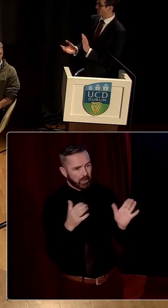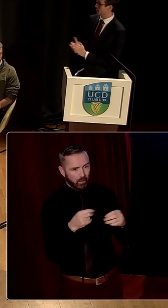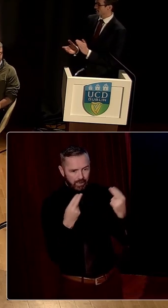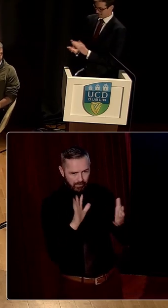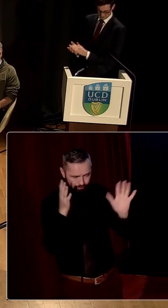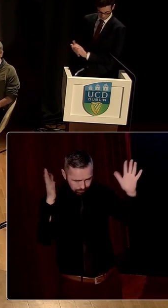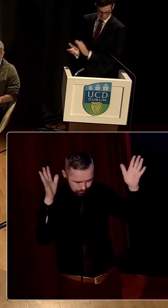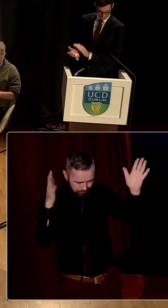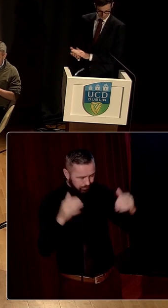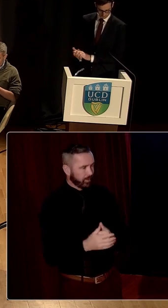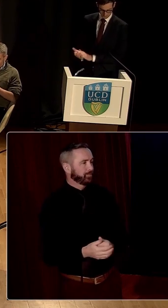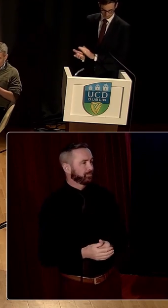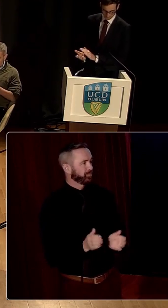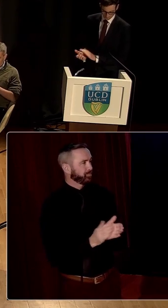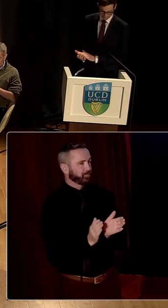a sincere round of applause.